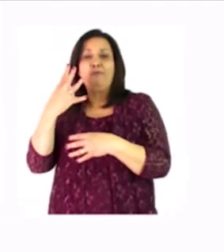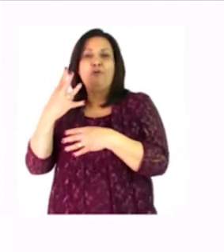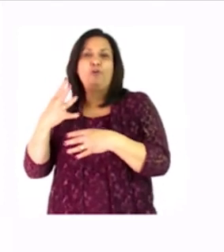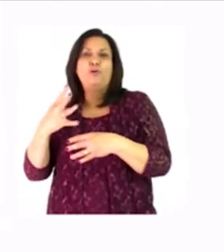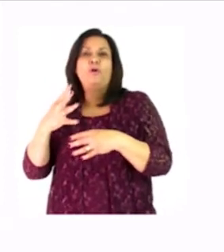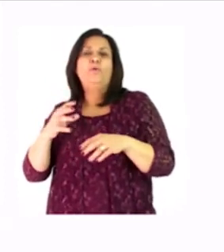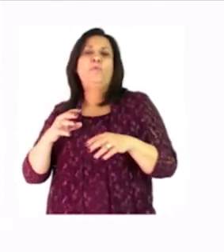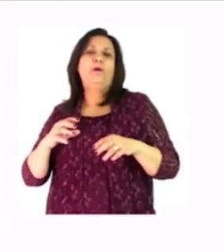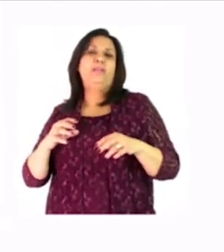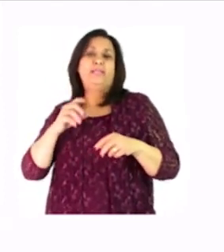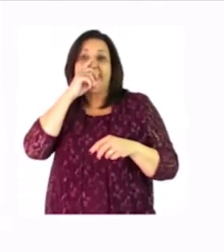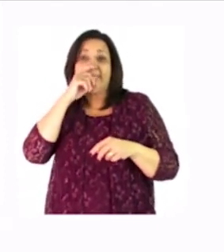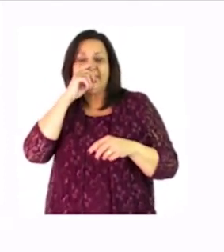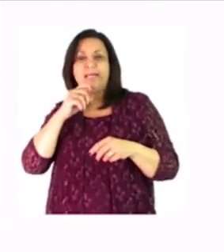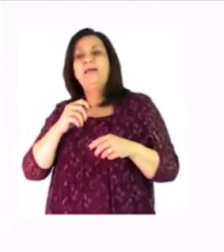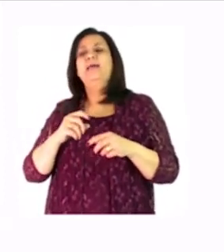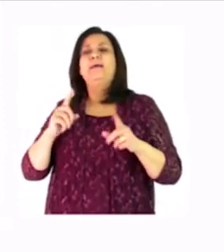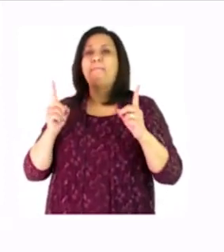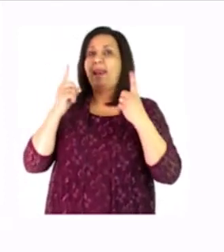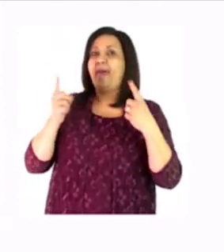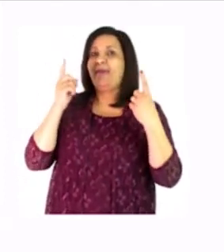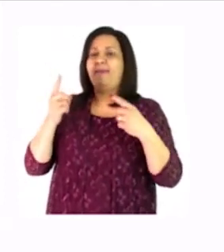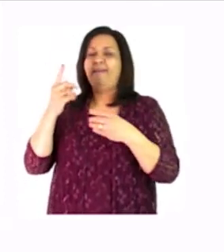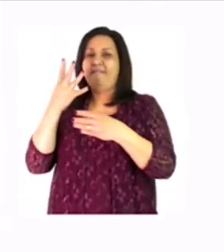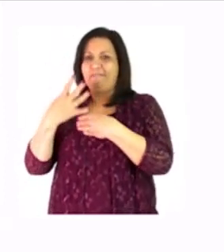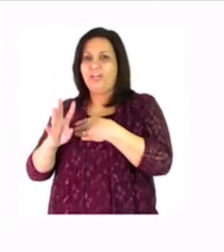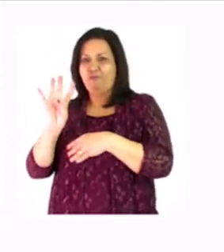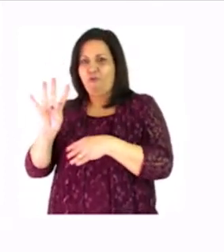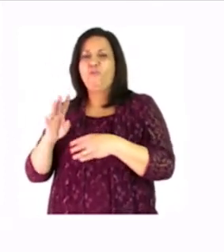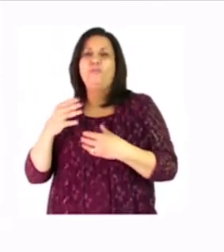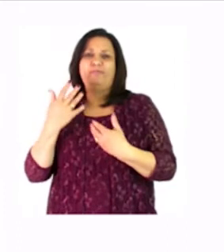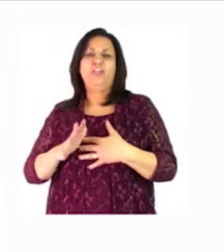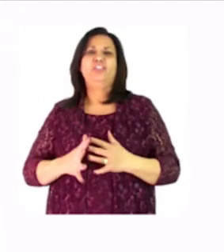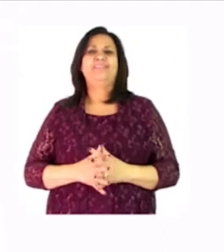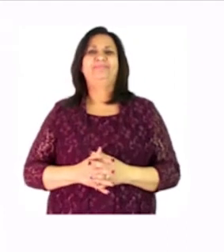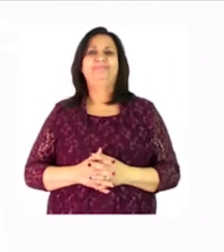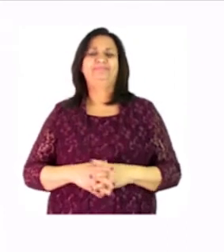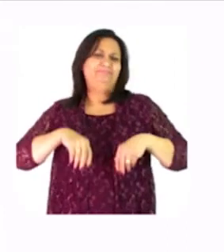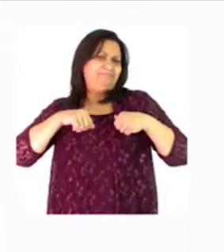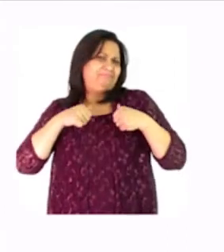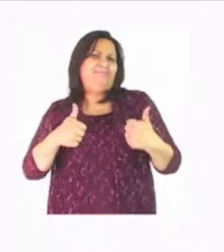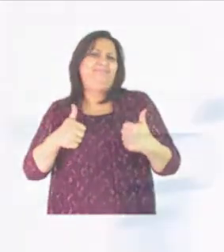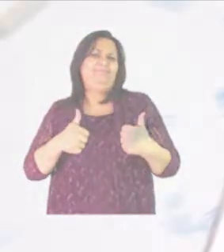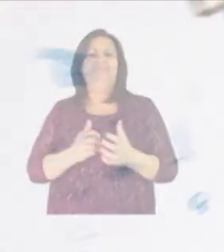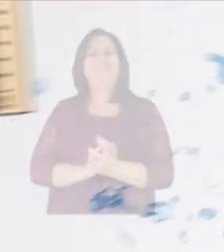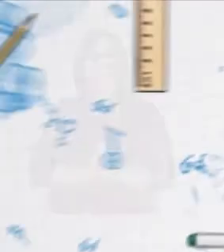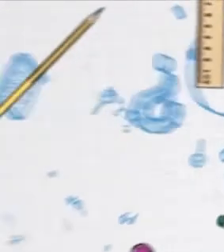picture where the two children are already playing well done boys and girls